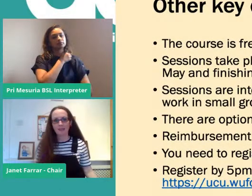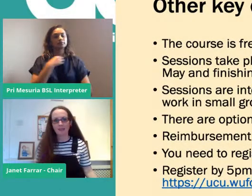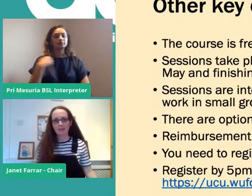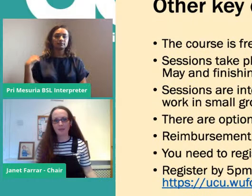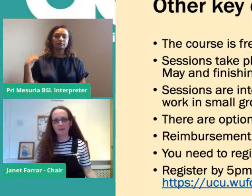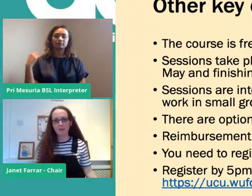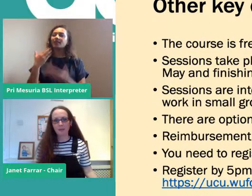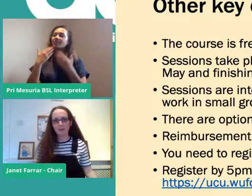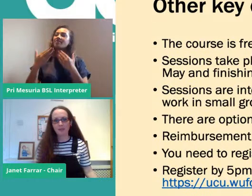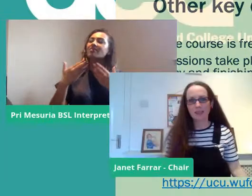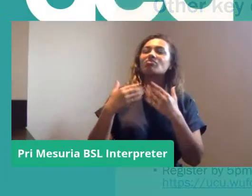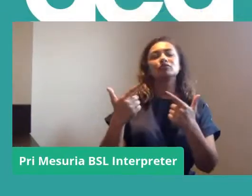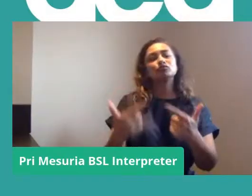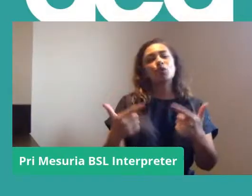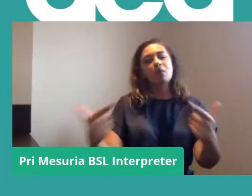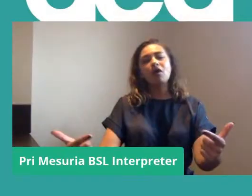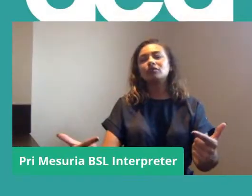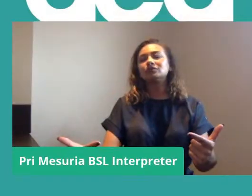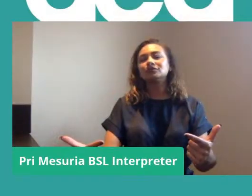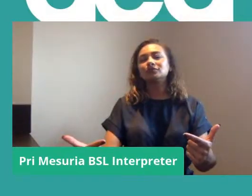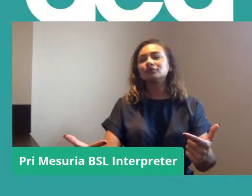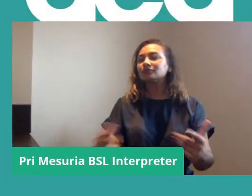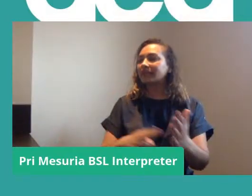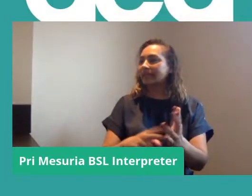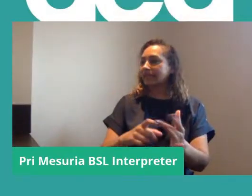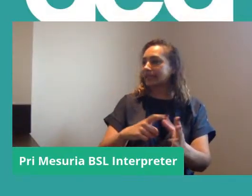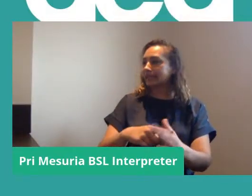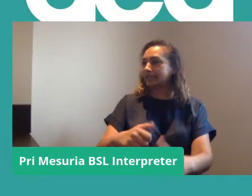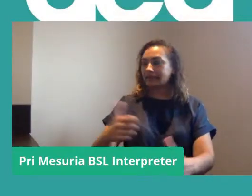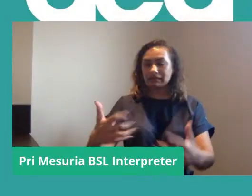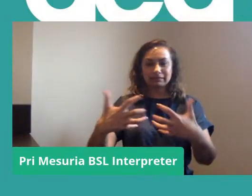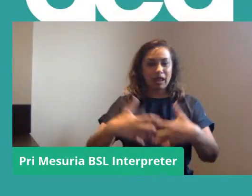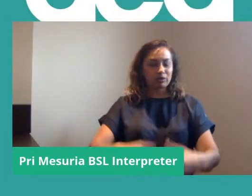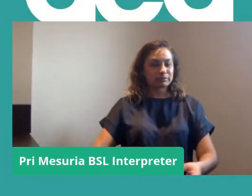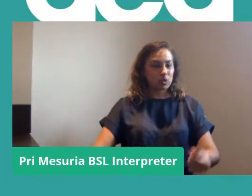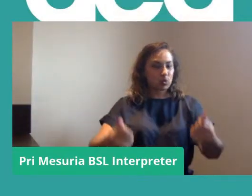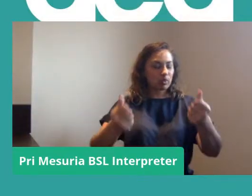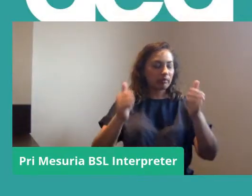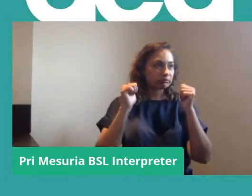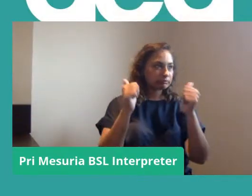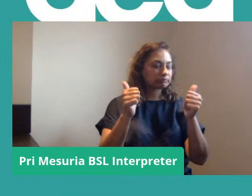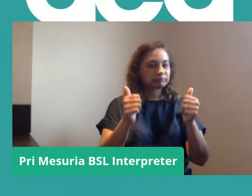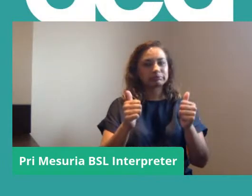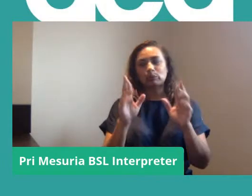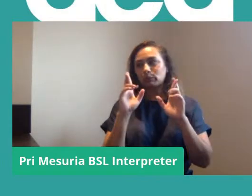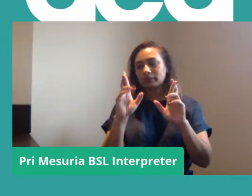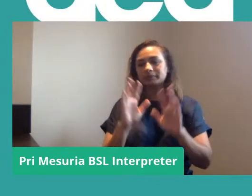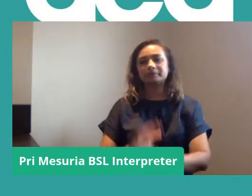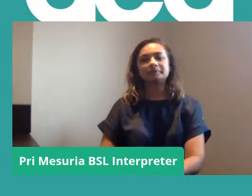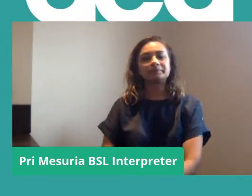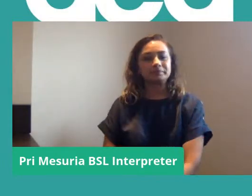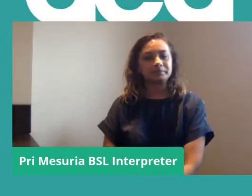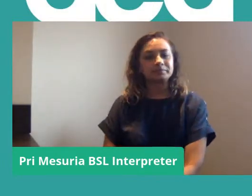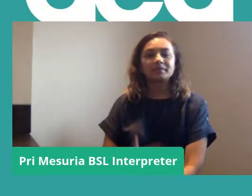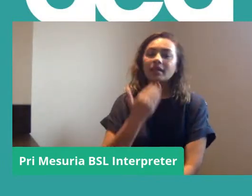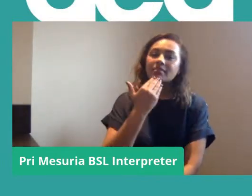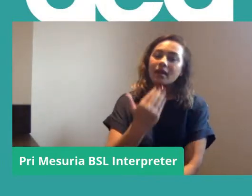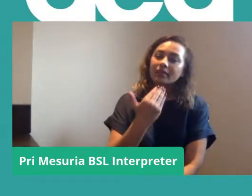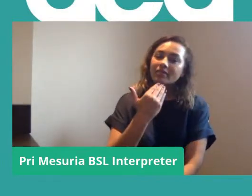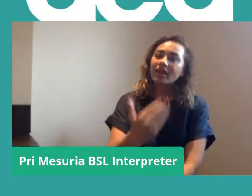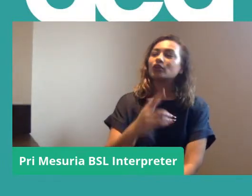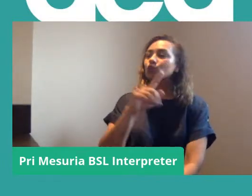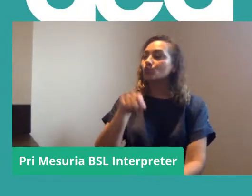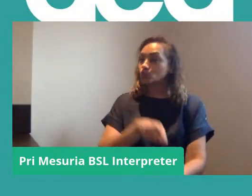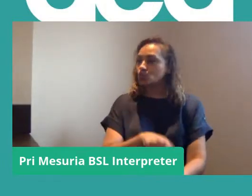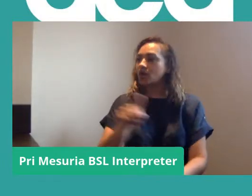Thank you very much, Nick. The technology seems to be working fine. So far, so good. Thanks to you and to